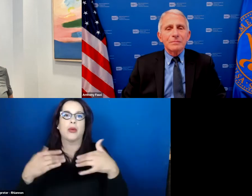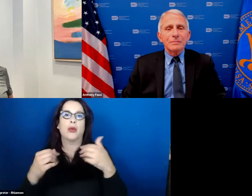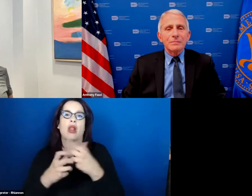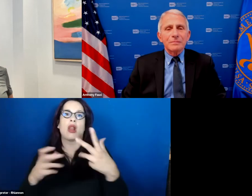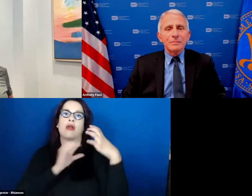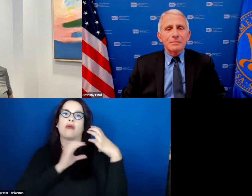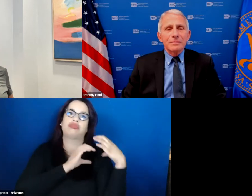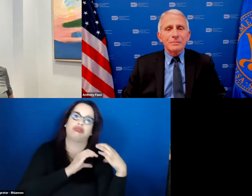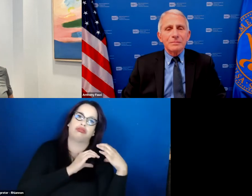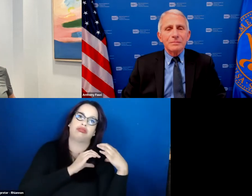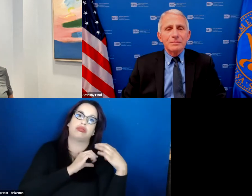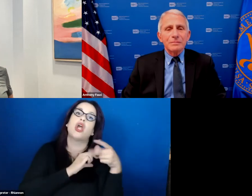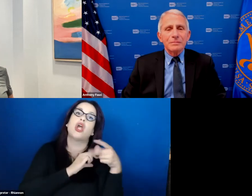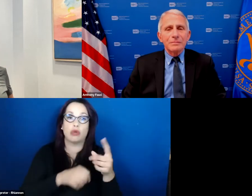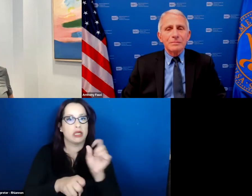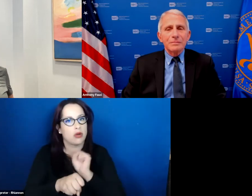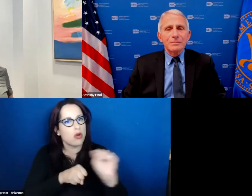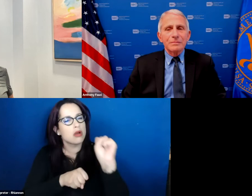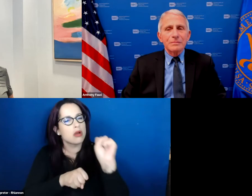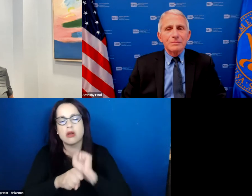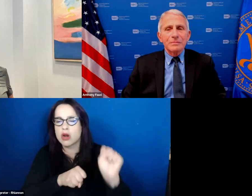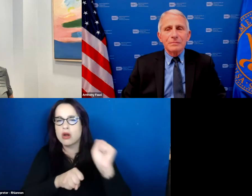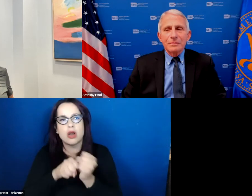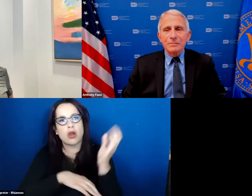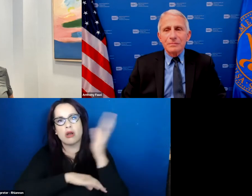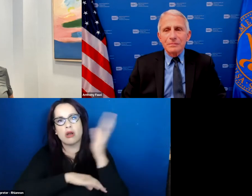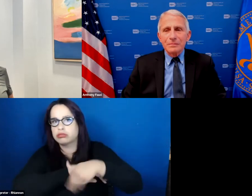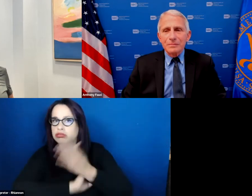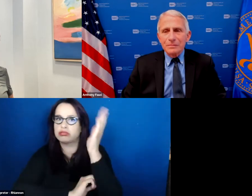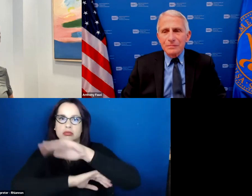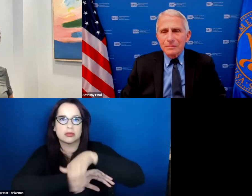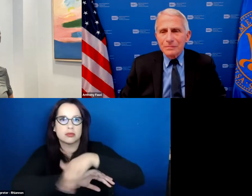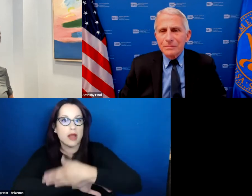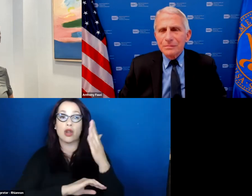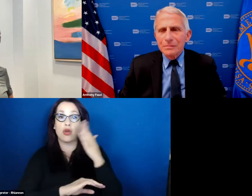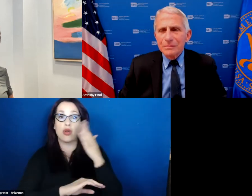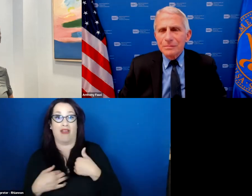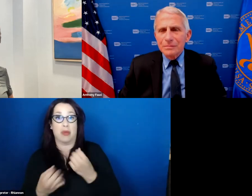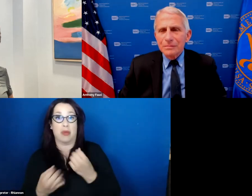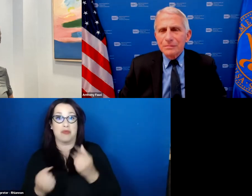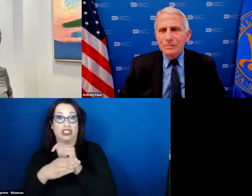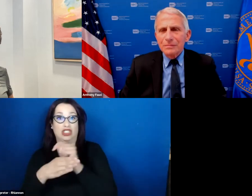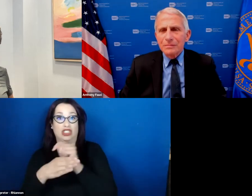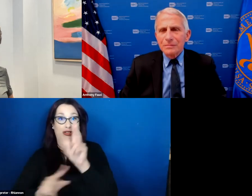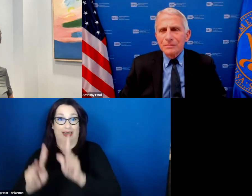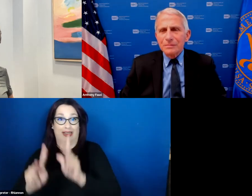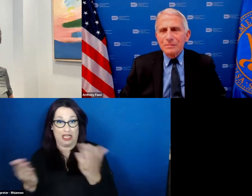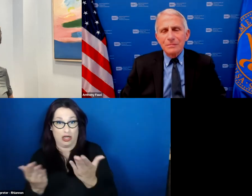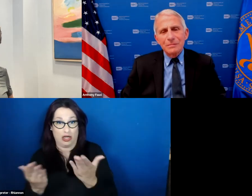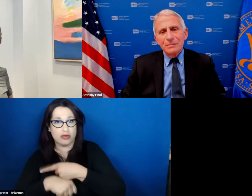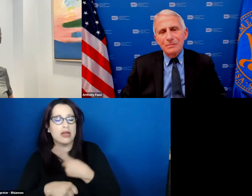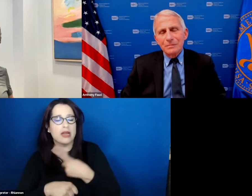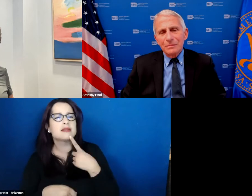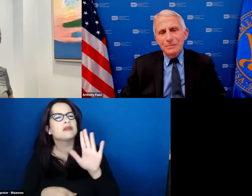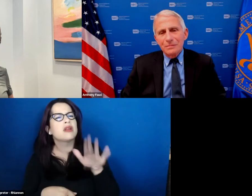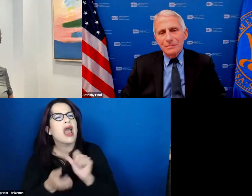unbelievable hours and there's a lot of trainees here asking questions about how you take care of yourself